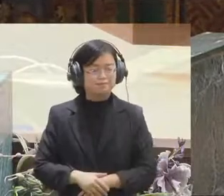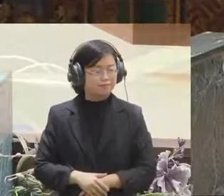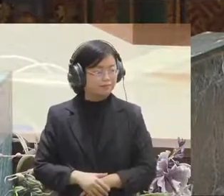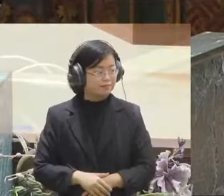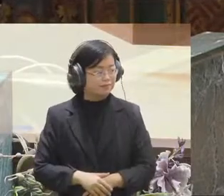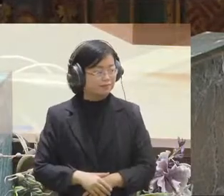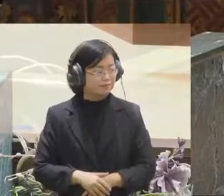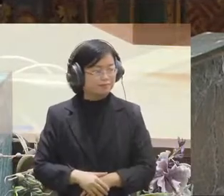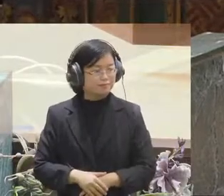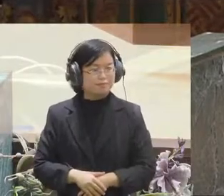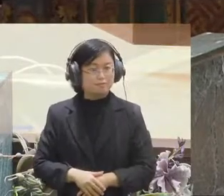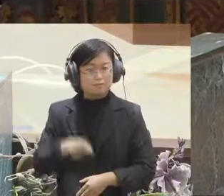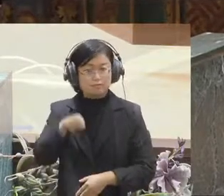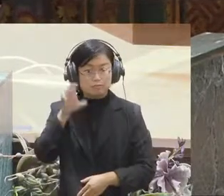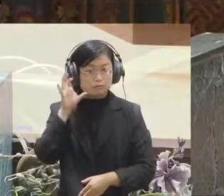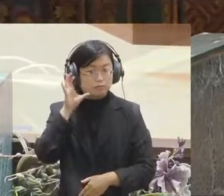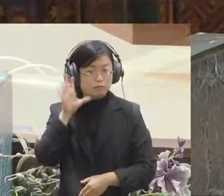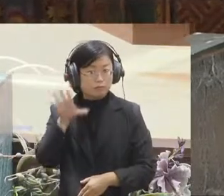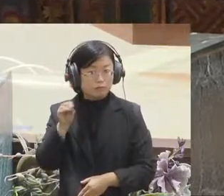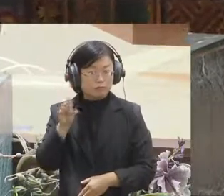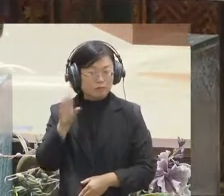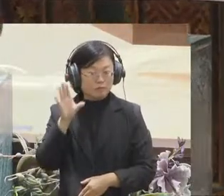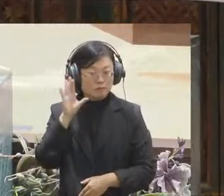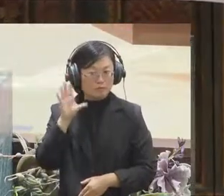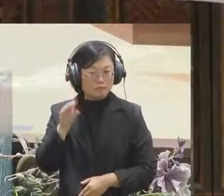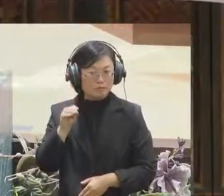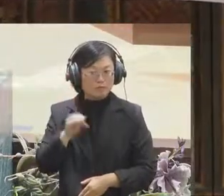HelloHelloHello,